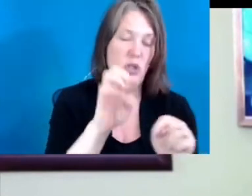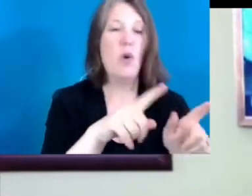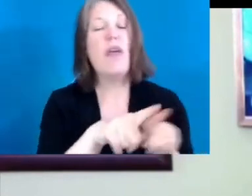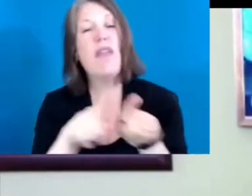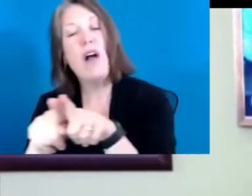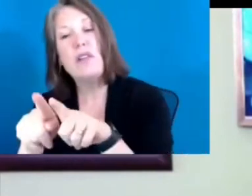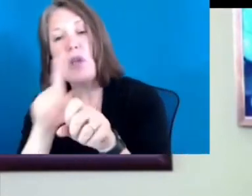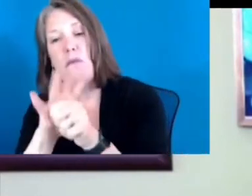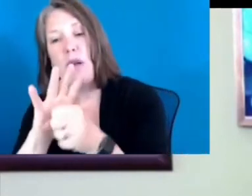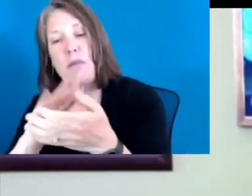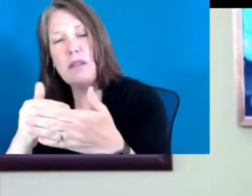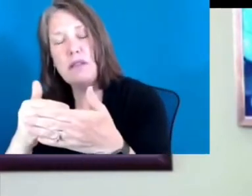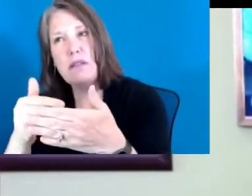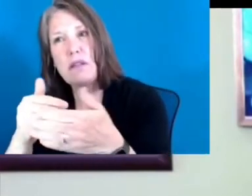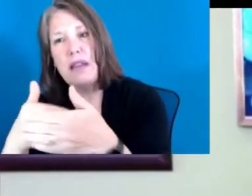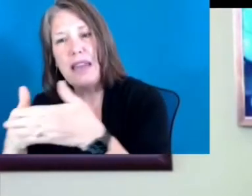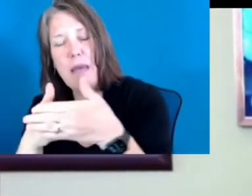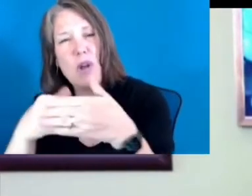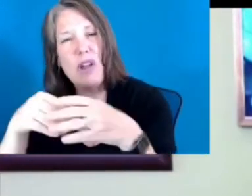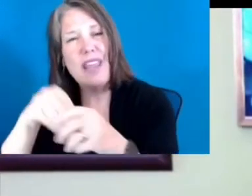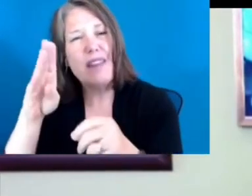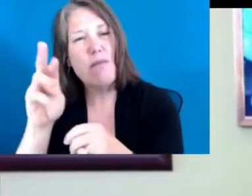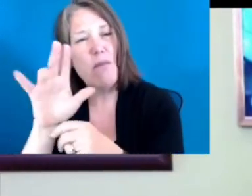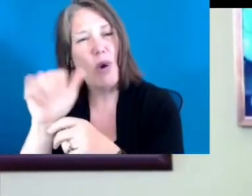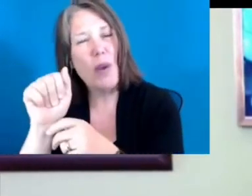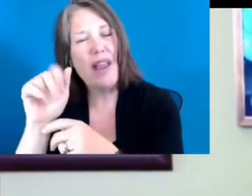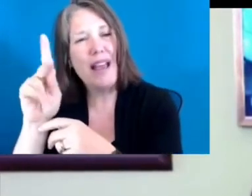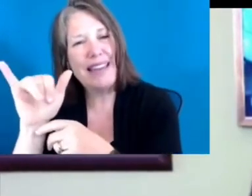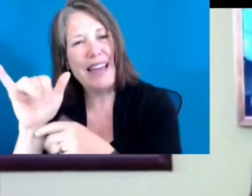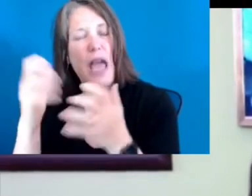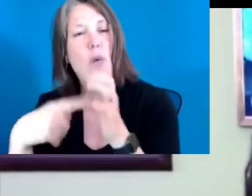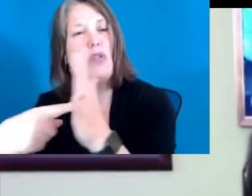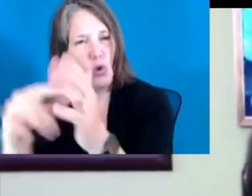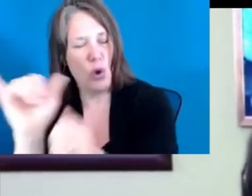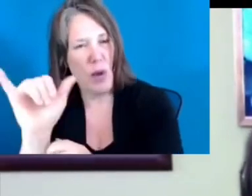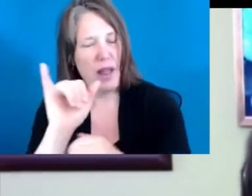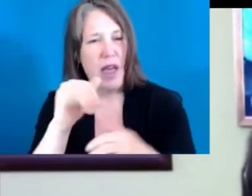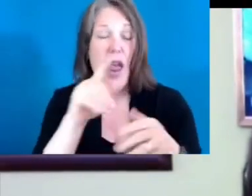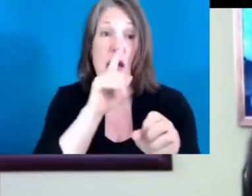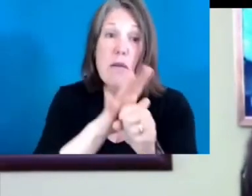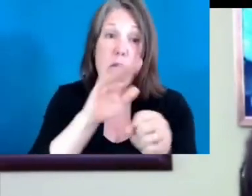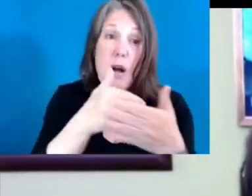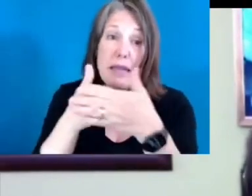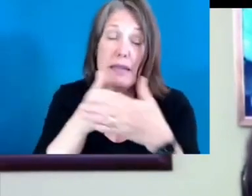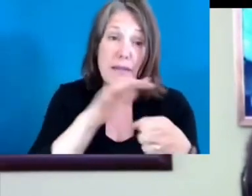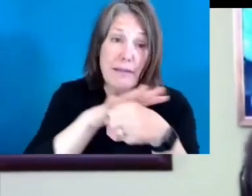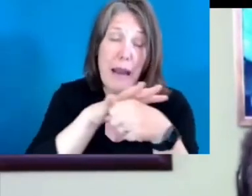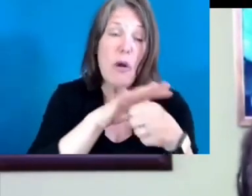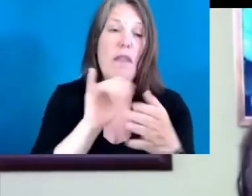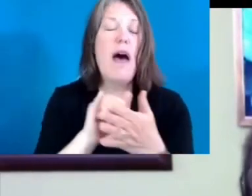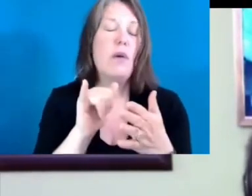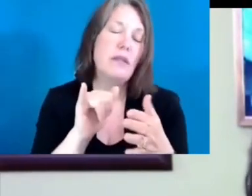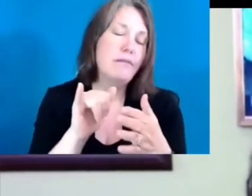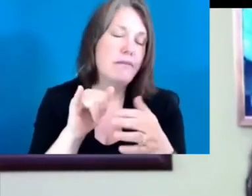also a Promise neighborhood in Kentucky, Berea, Kentucky, that I want to share with you as well. And Promise neighborhoods was a program that was